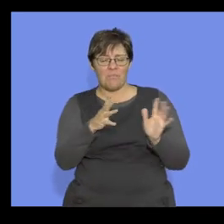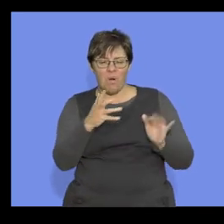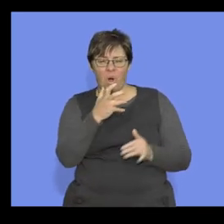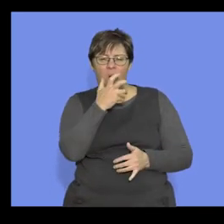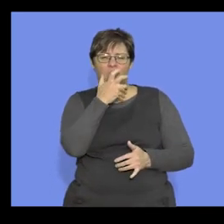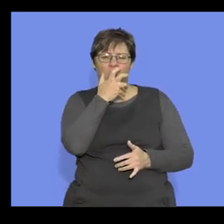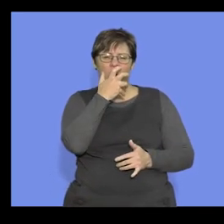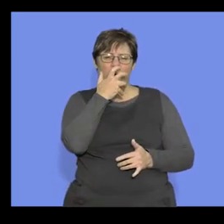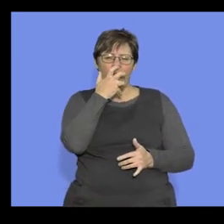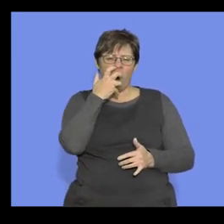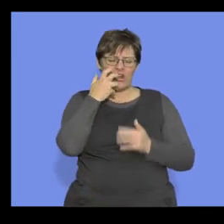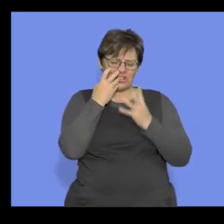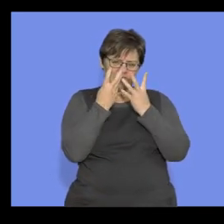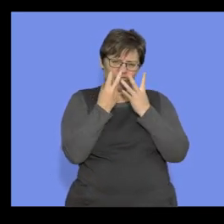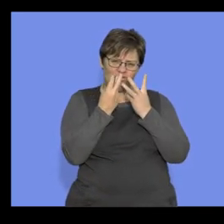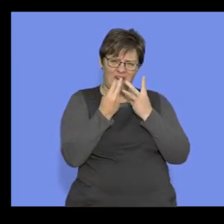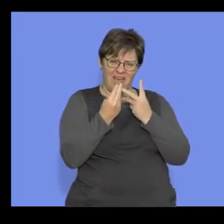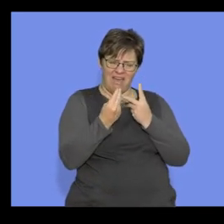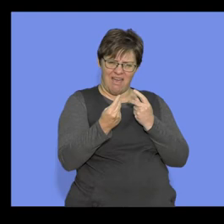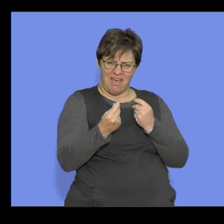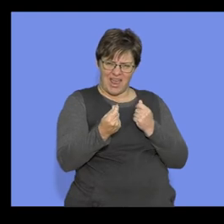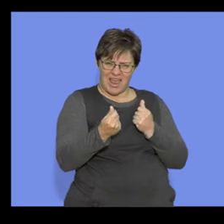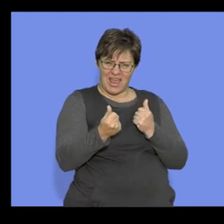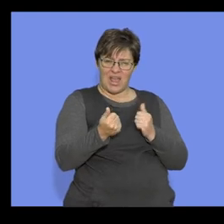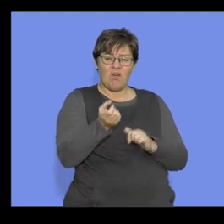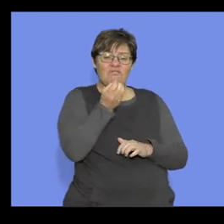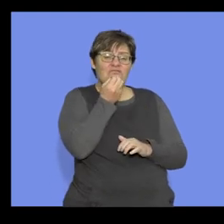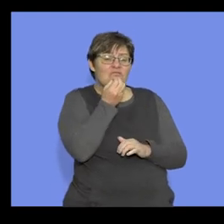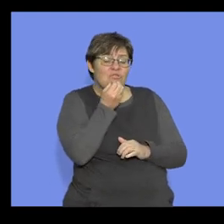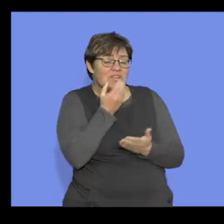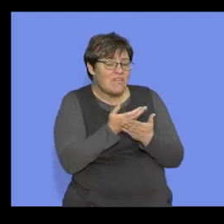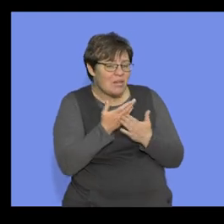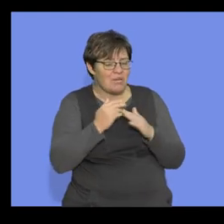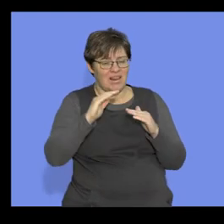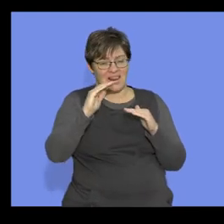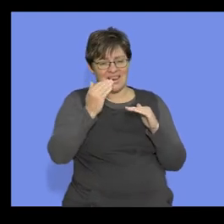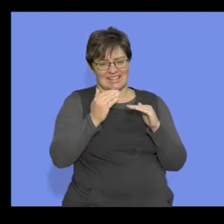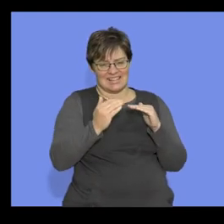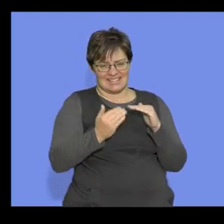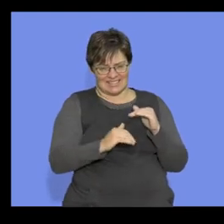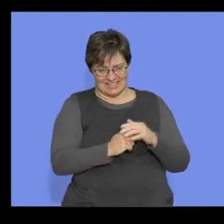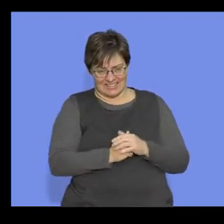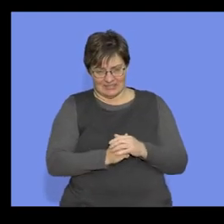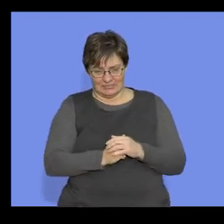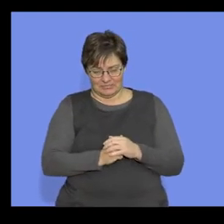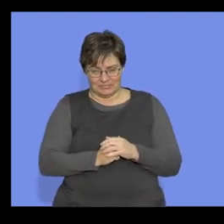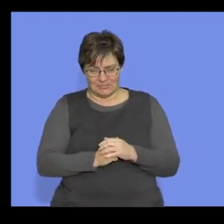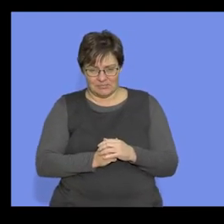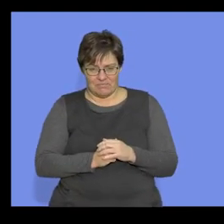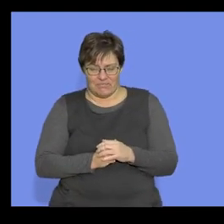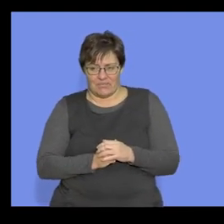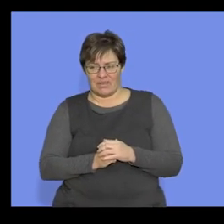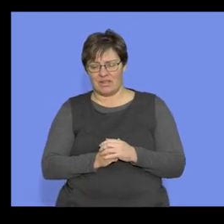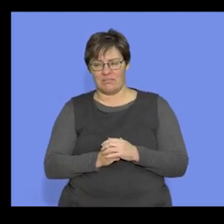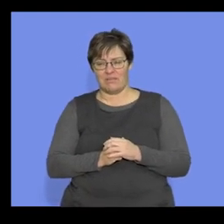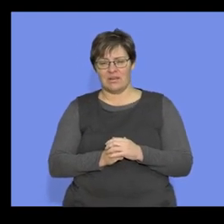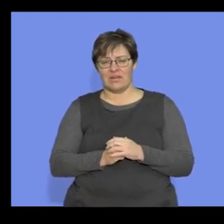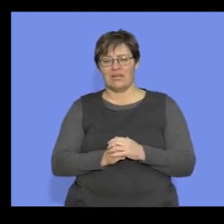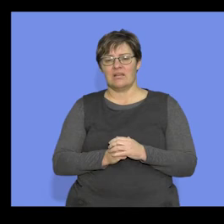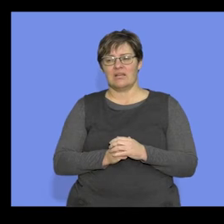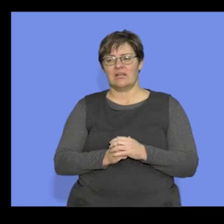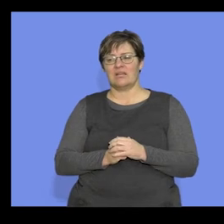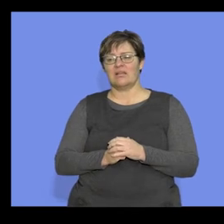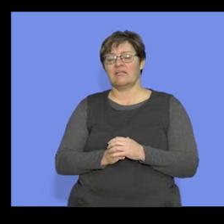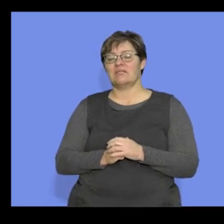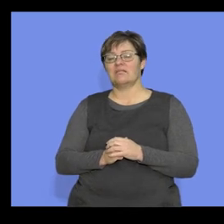hotter and became drier and there became less food available. And what that meant was people or